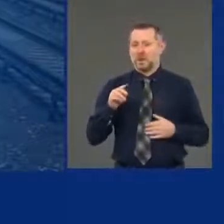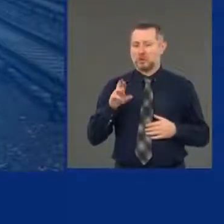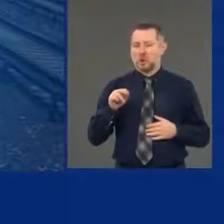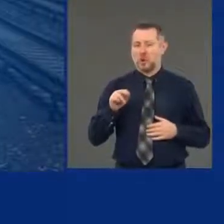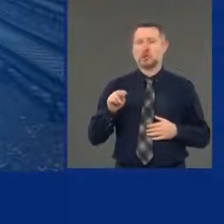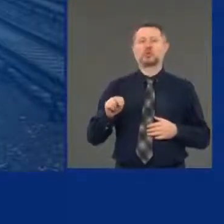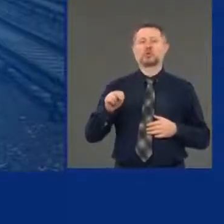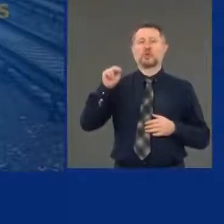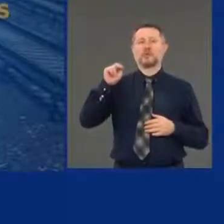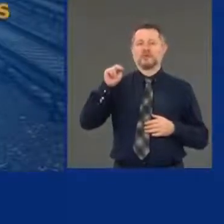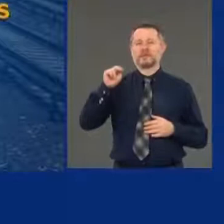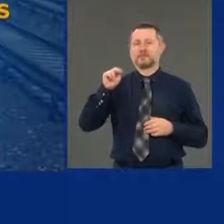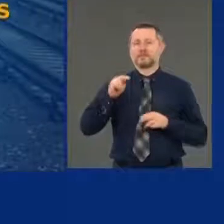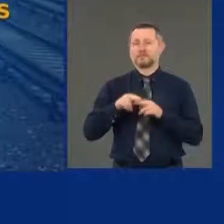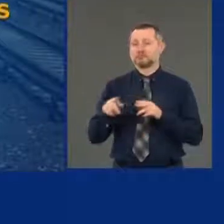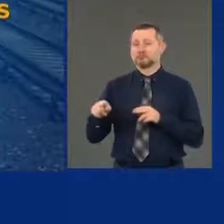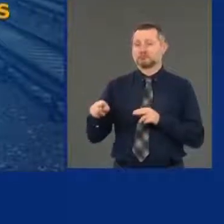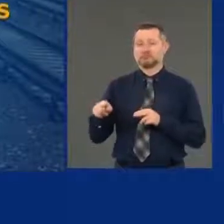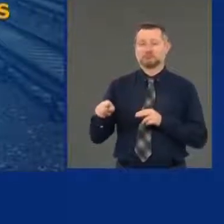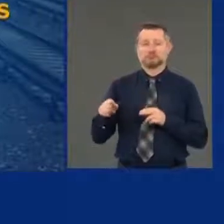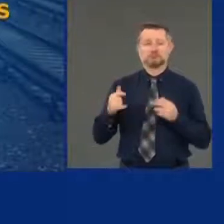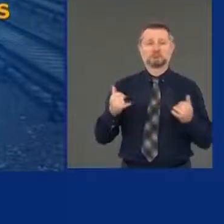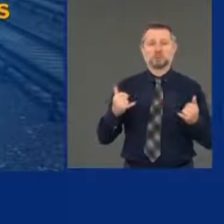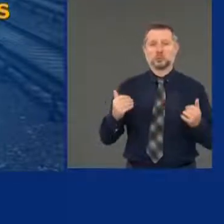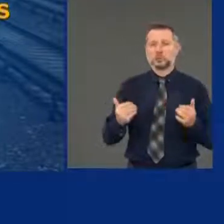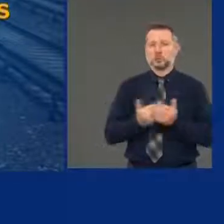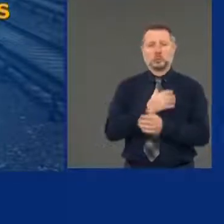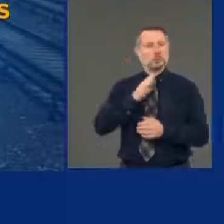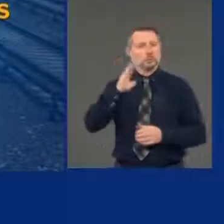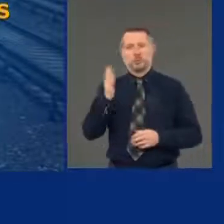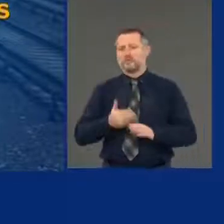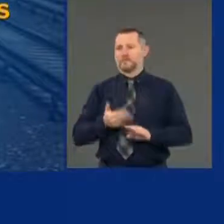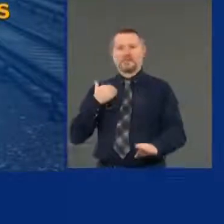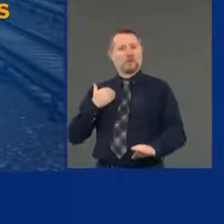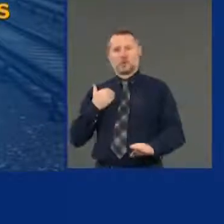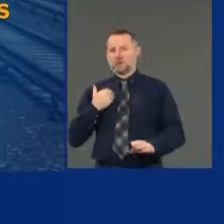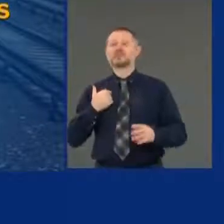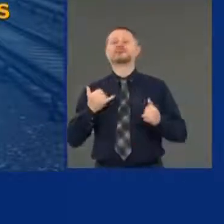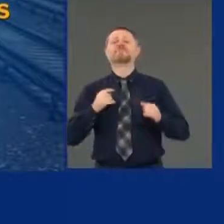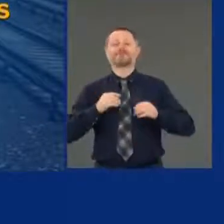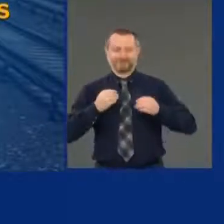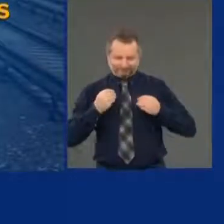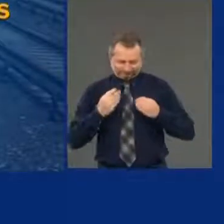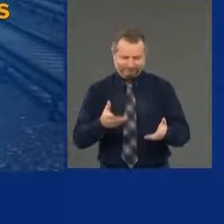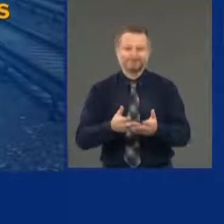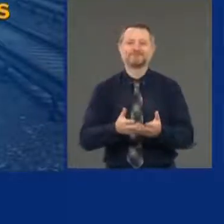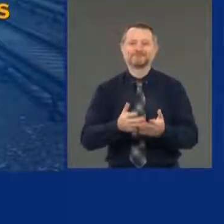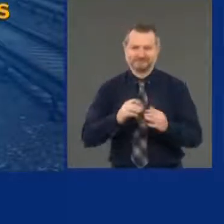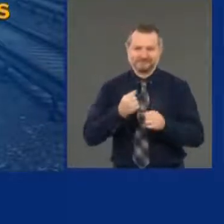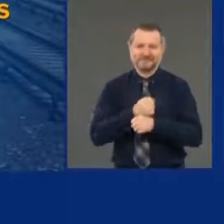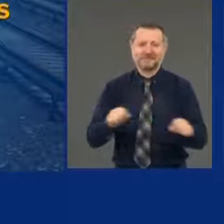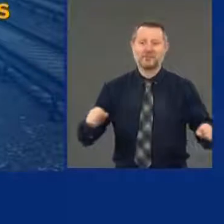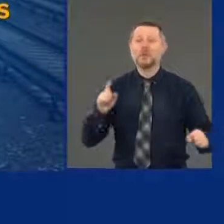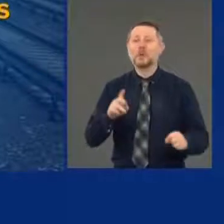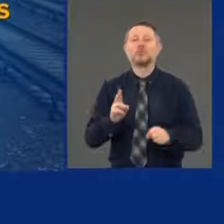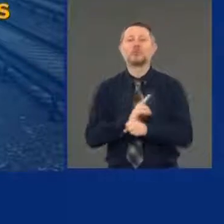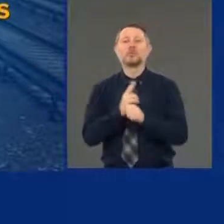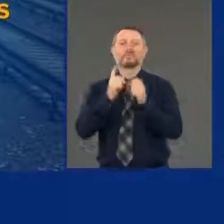steps to be ready and to be safe. People must wear masks when they're on